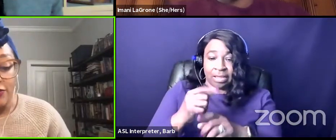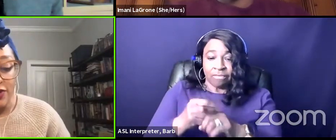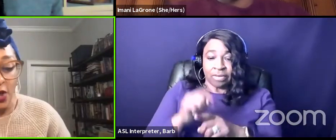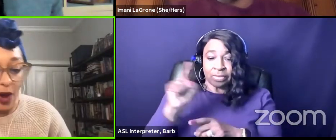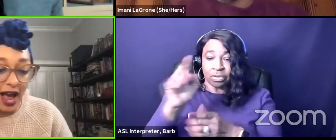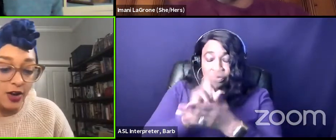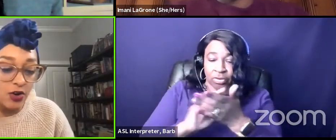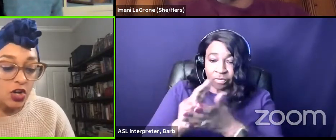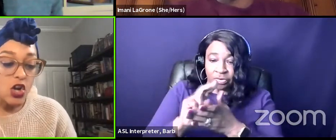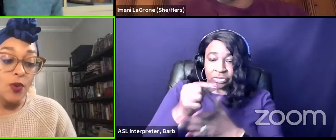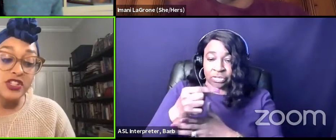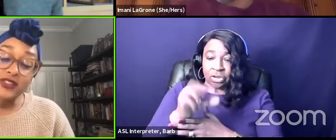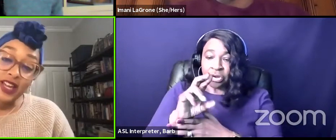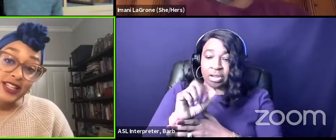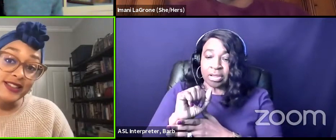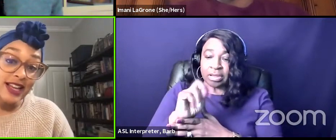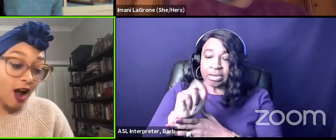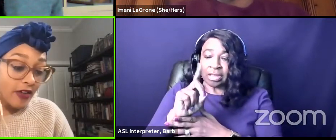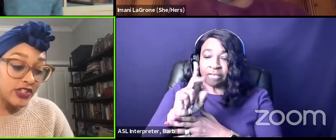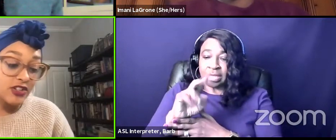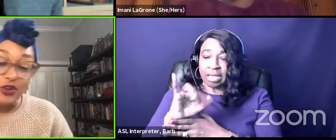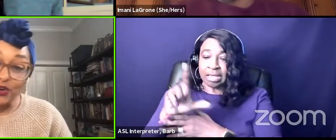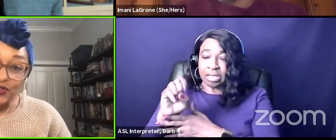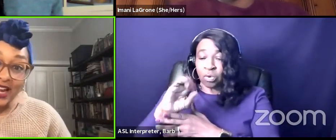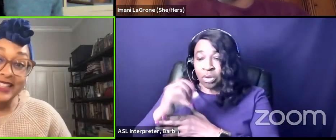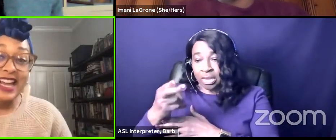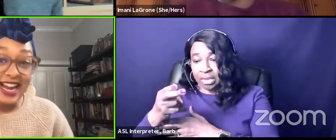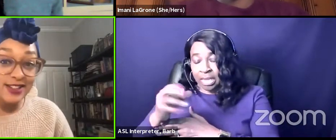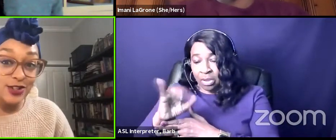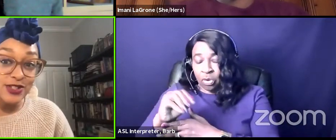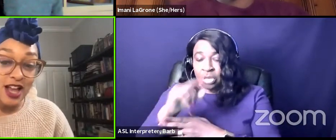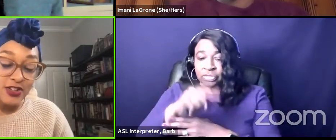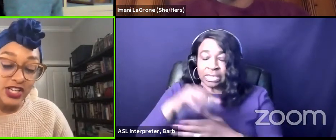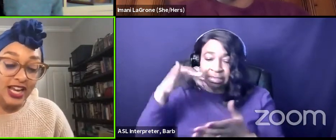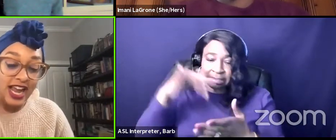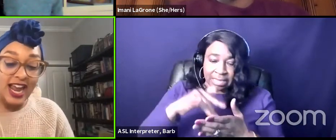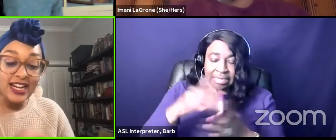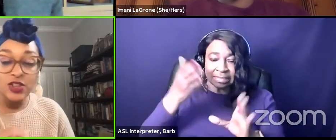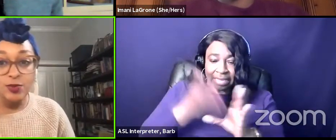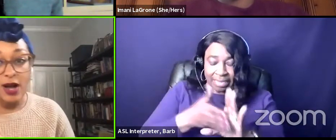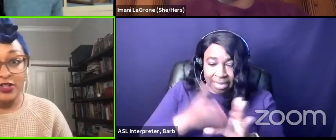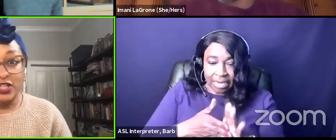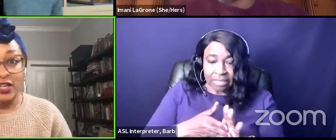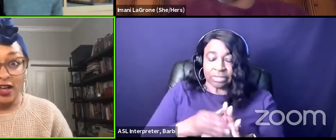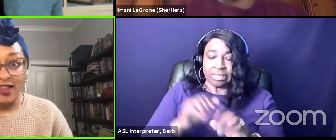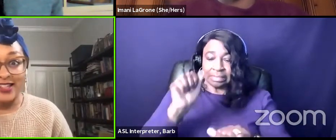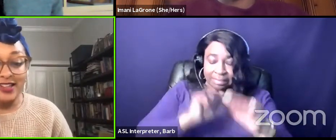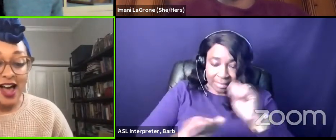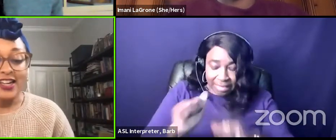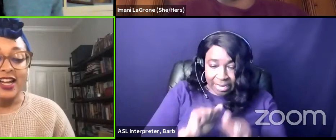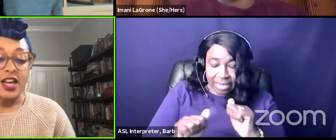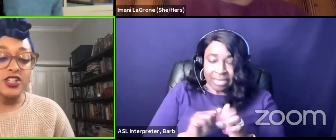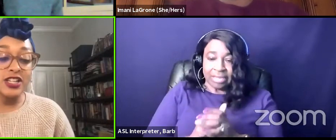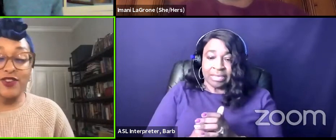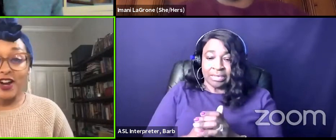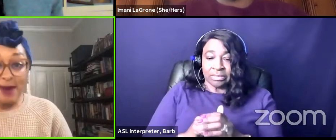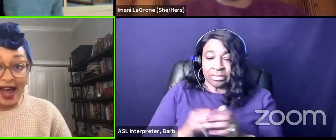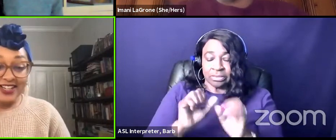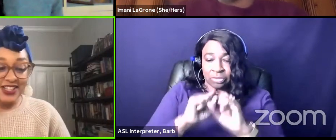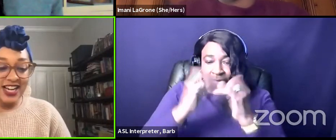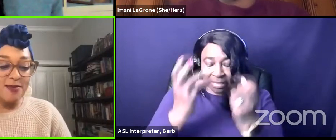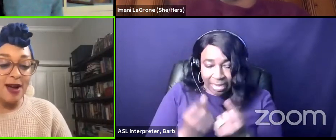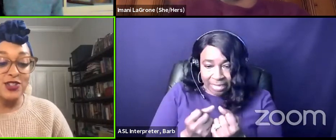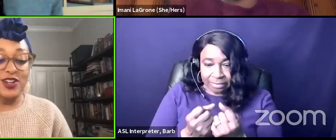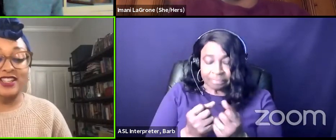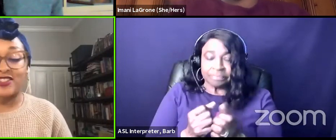in granville ohio where she studied psychology neuroscience and sociology and anthropology that's a lot she is very